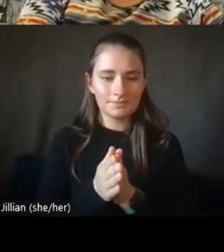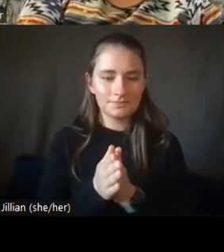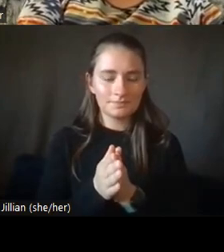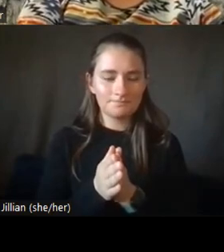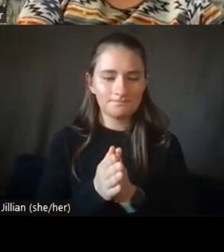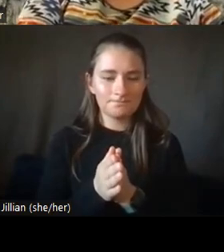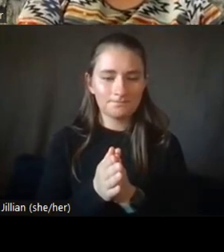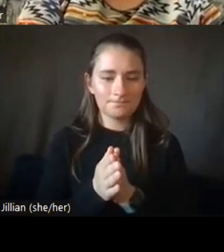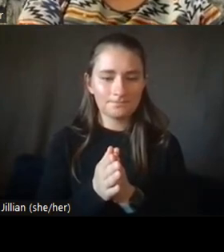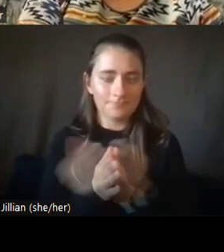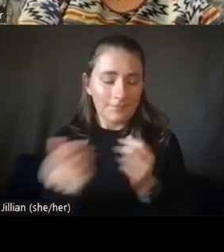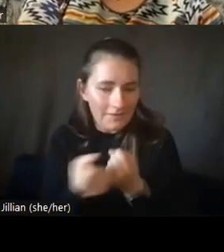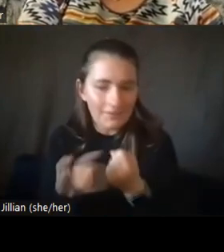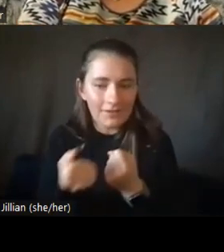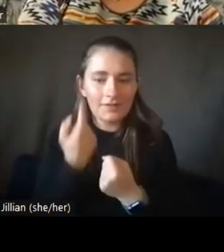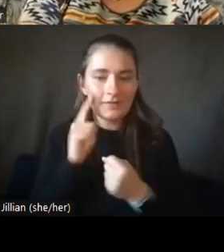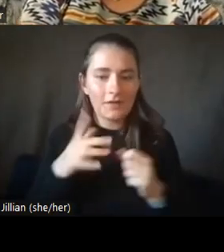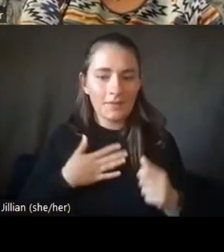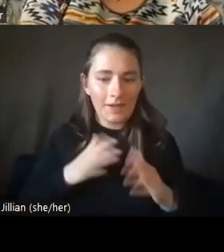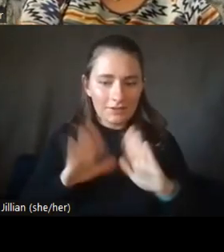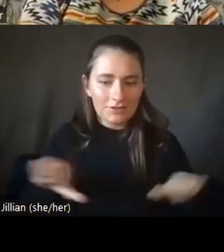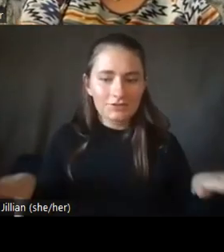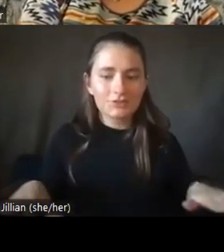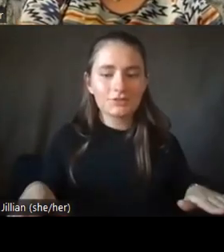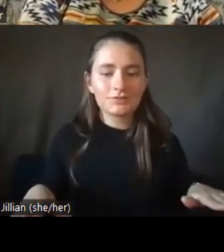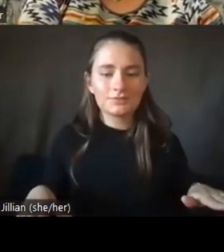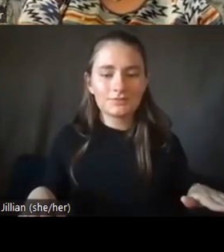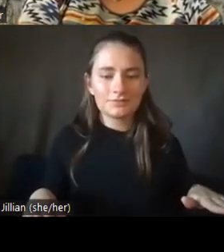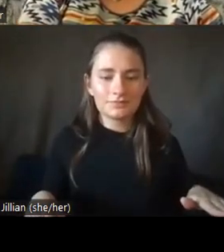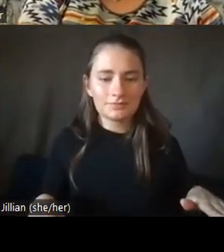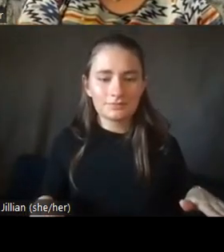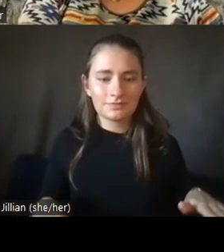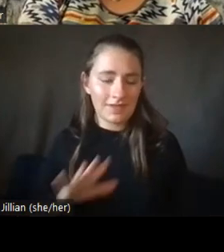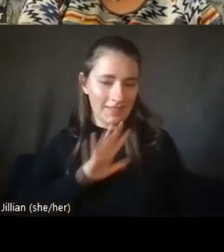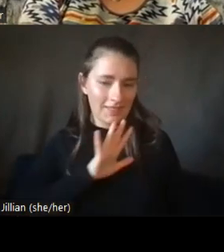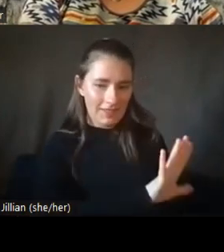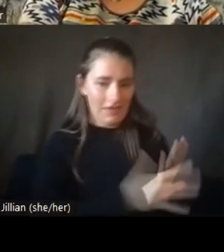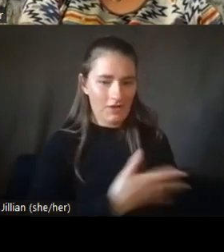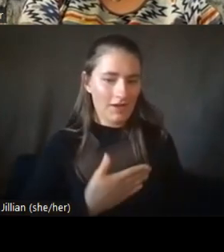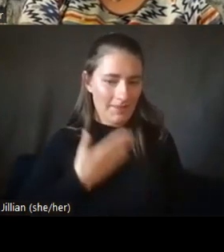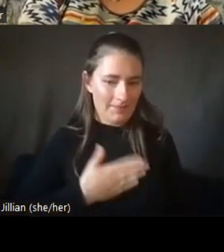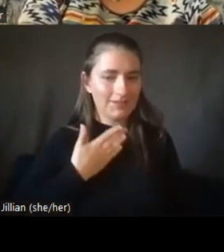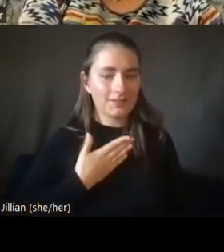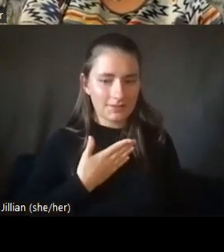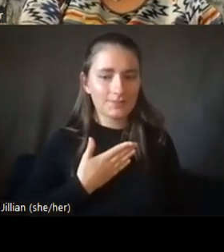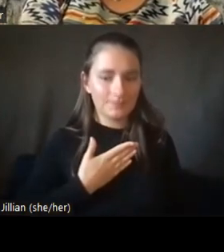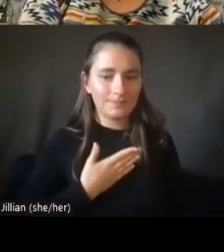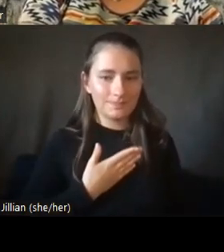my children is definitely their happiness. Um,